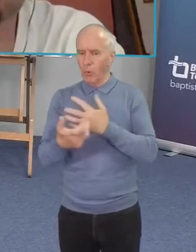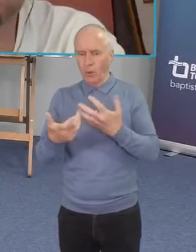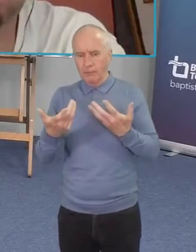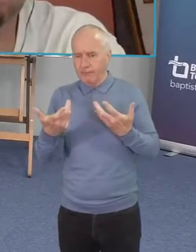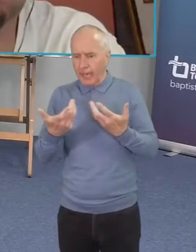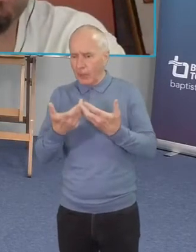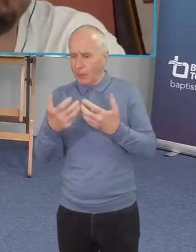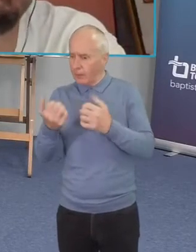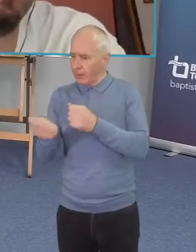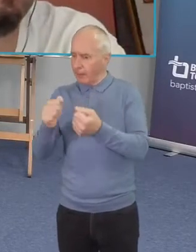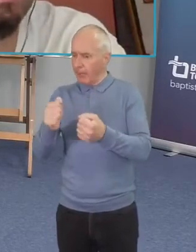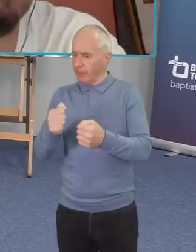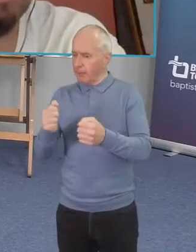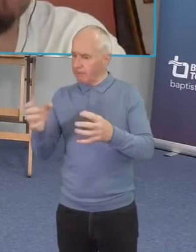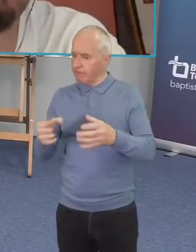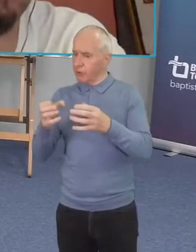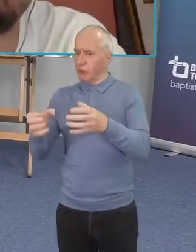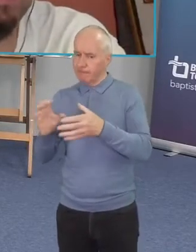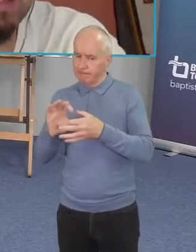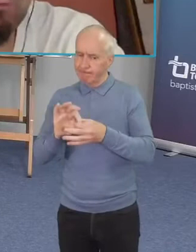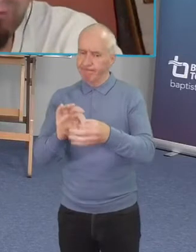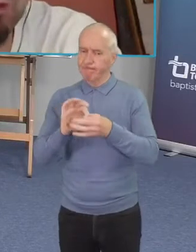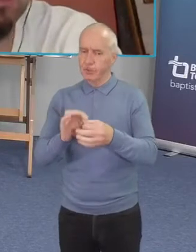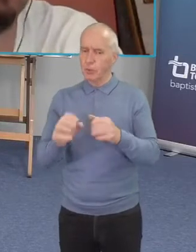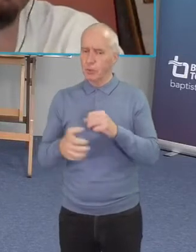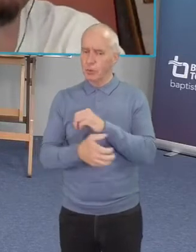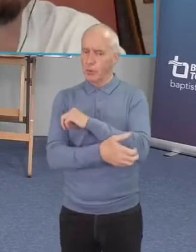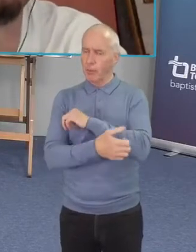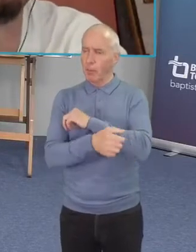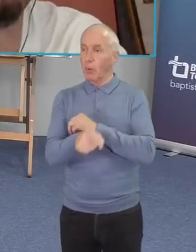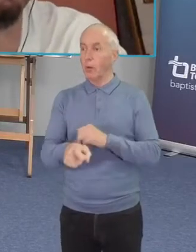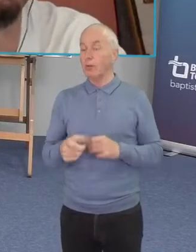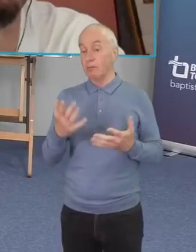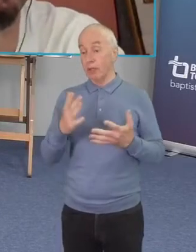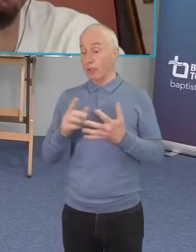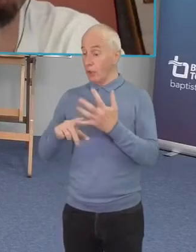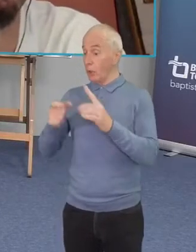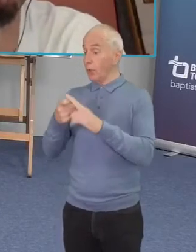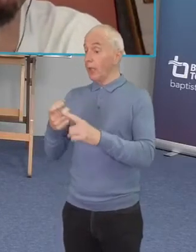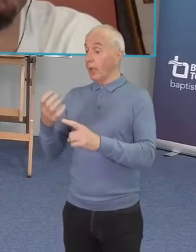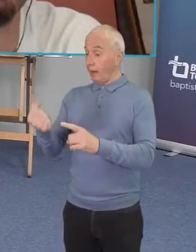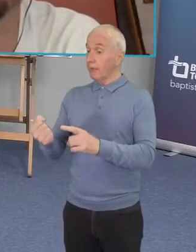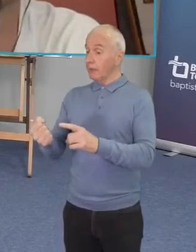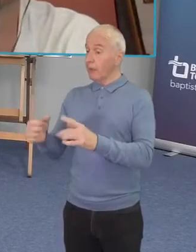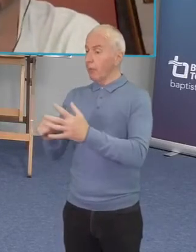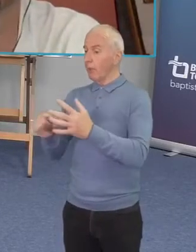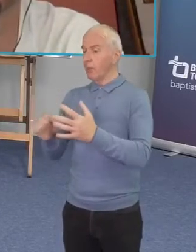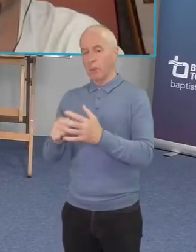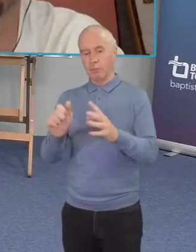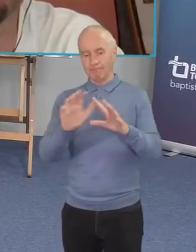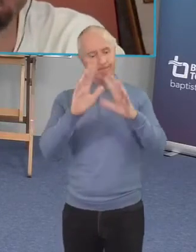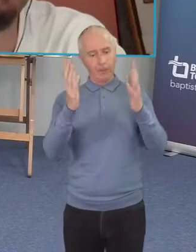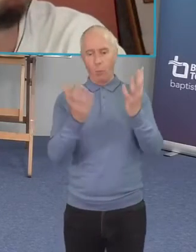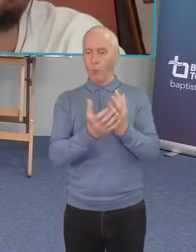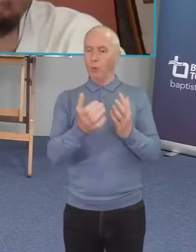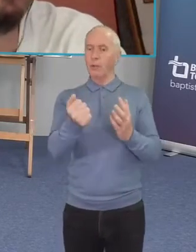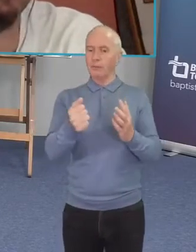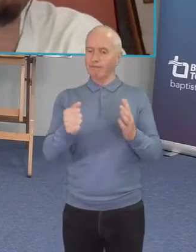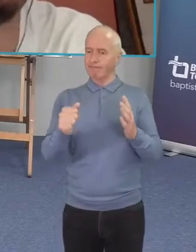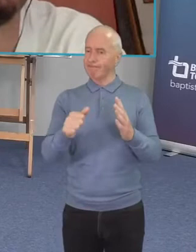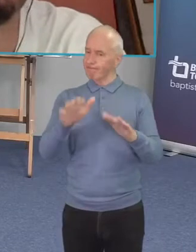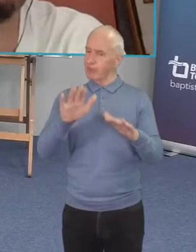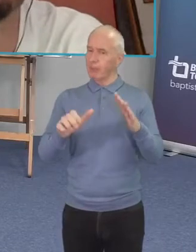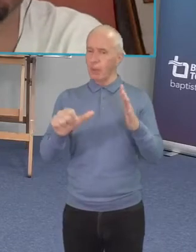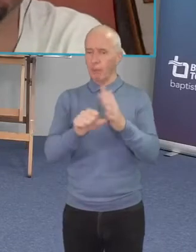you and i think it's not a uniquely uk problem but it may have particular struggles where you where this person's asking from um i think